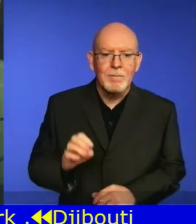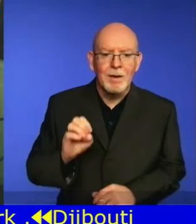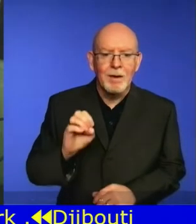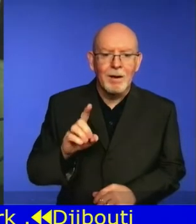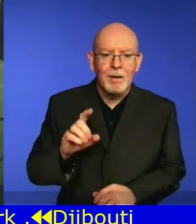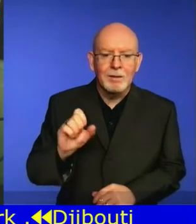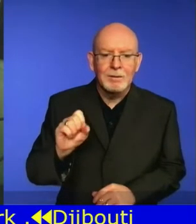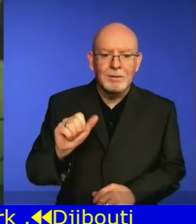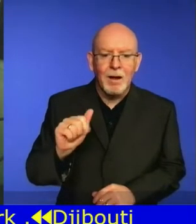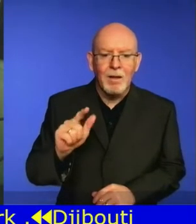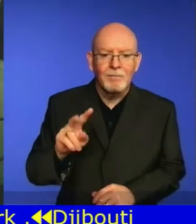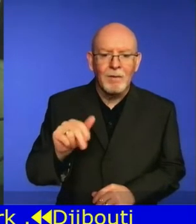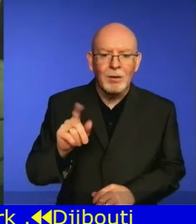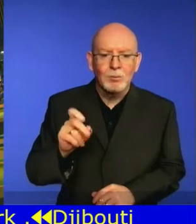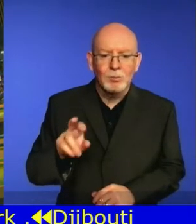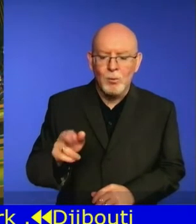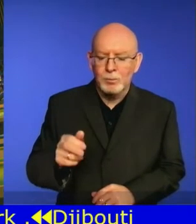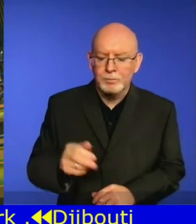Eswatini,